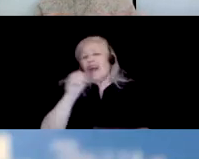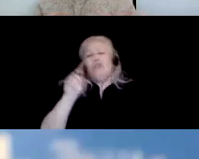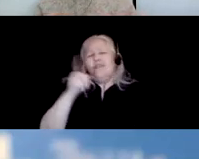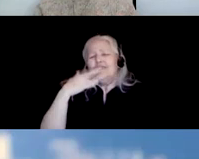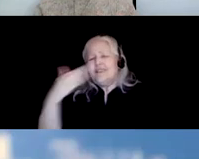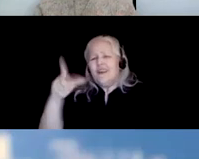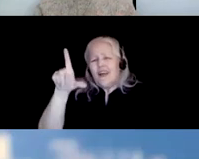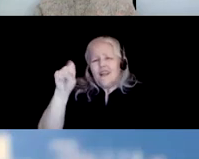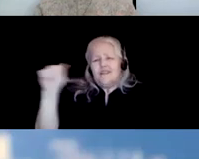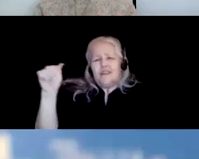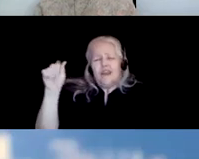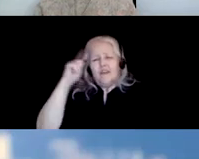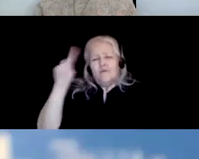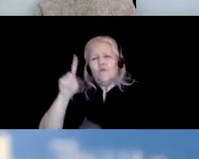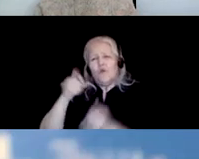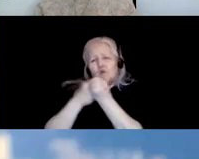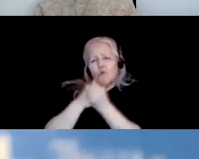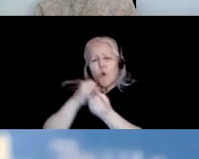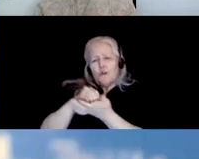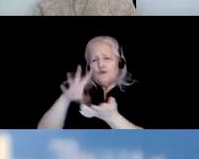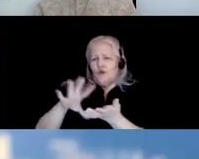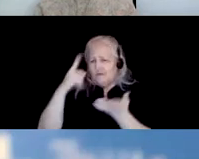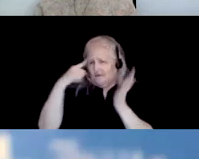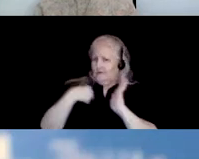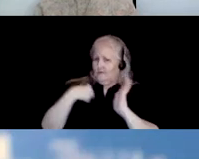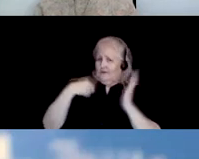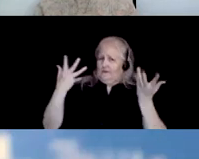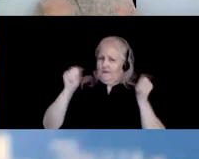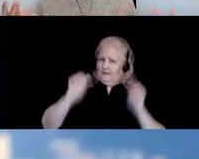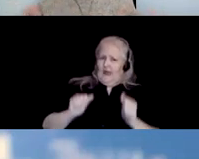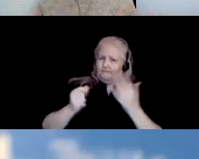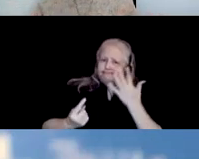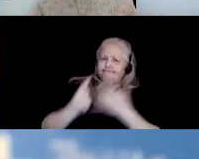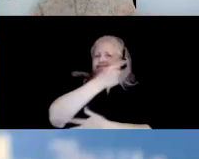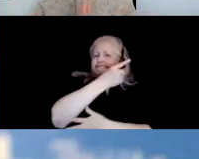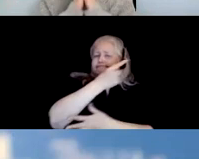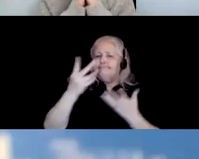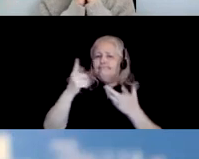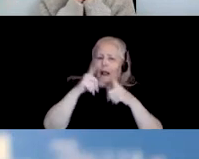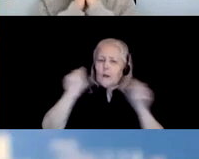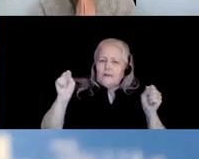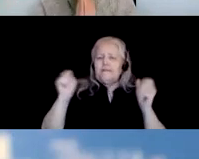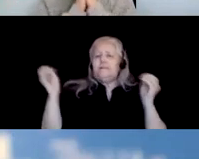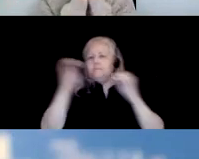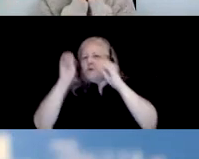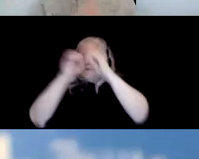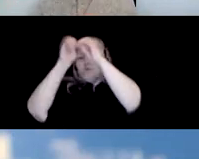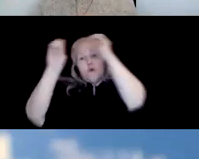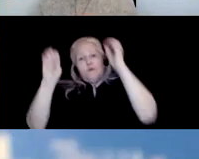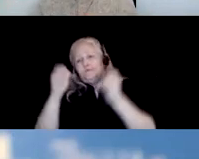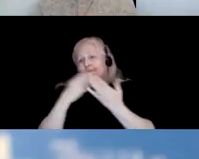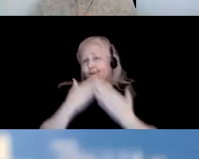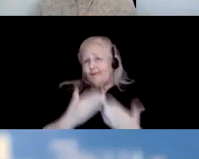providing students like myself with opportunities to advance their careers in linguistics and beyond. So thank you very much. Great.